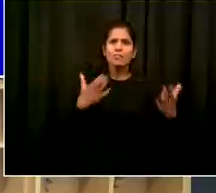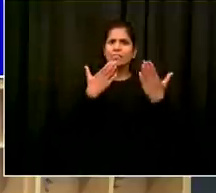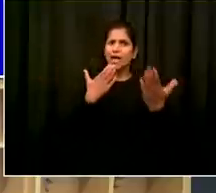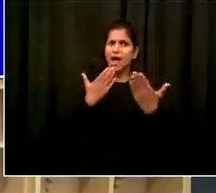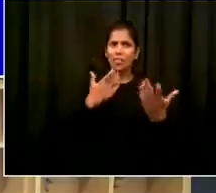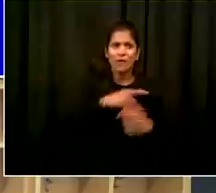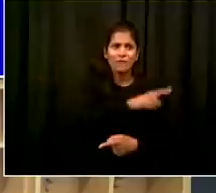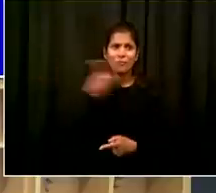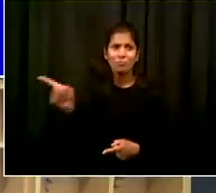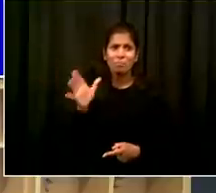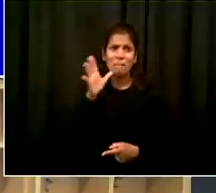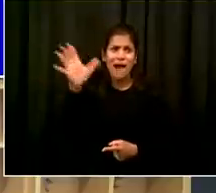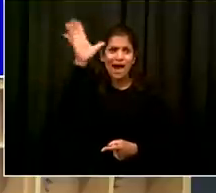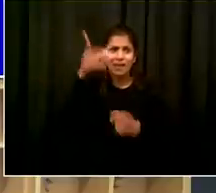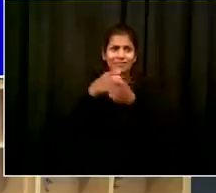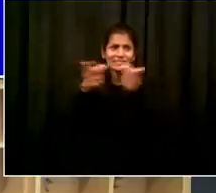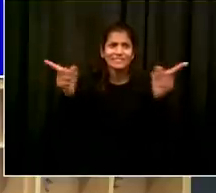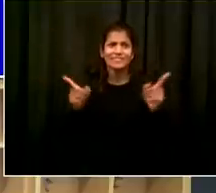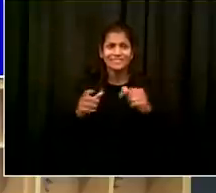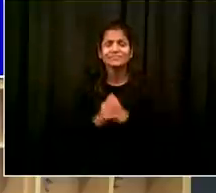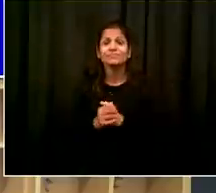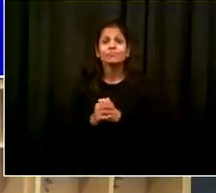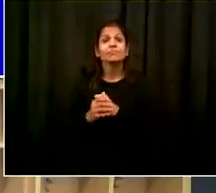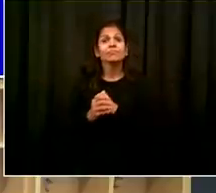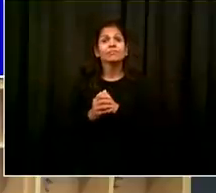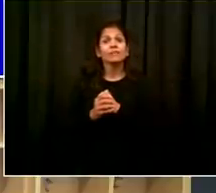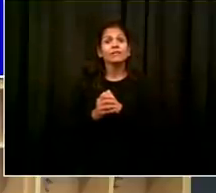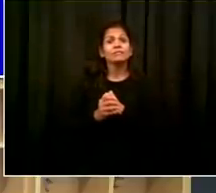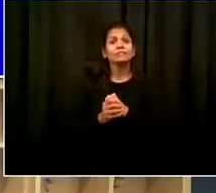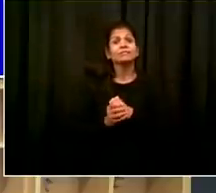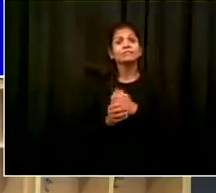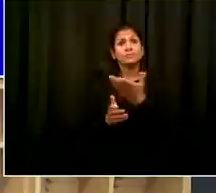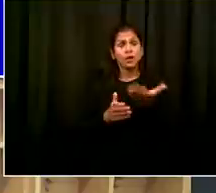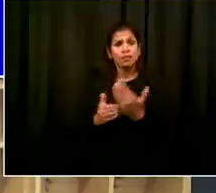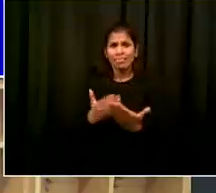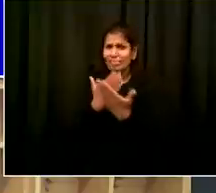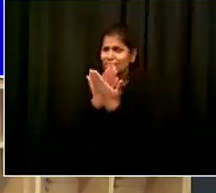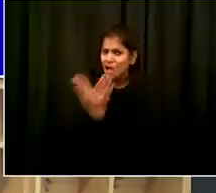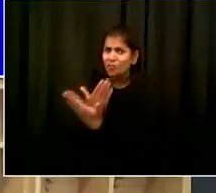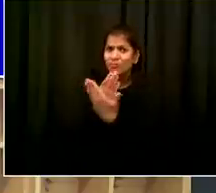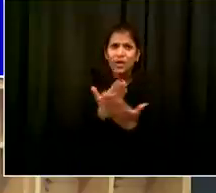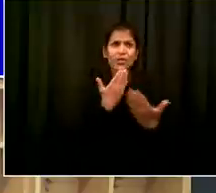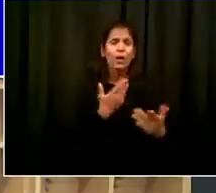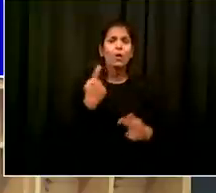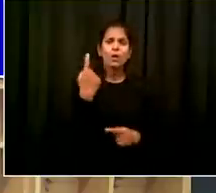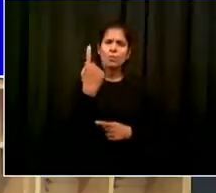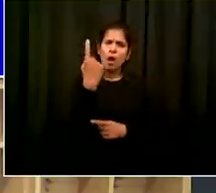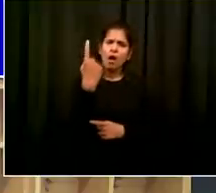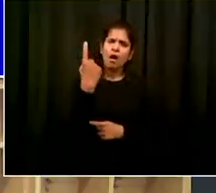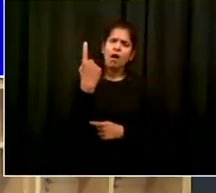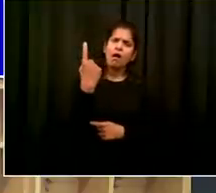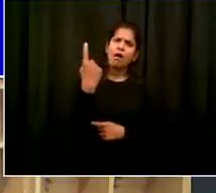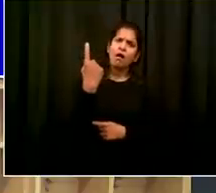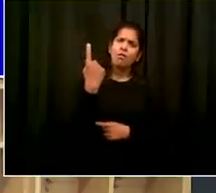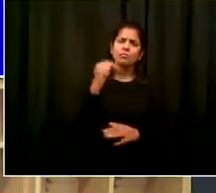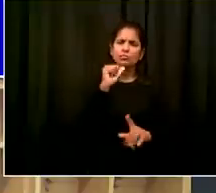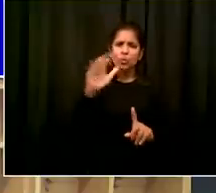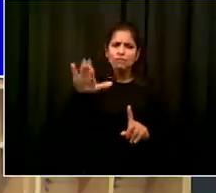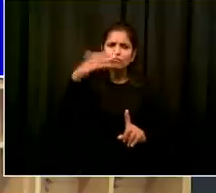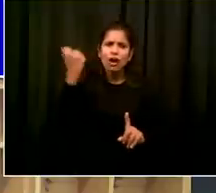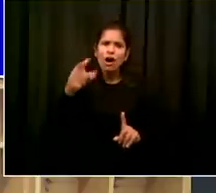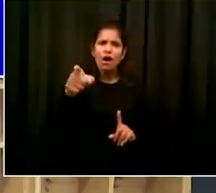you to folks who don't get enough credit but I saw them right there yesterday in Elmhurst doing a great job and I heard about their work all over the city